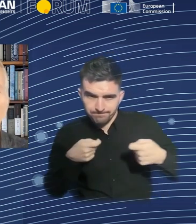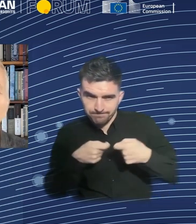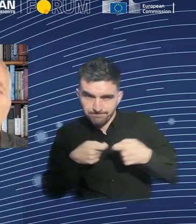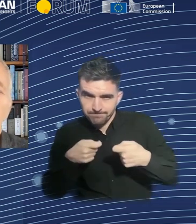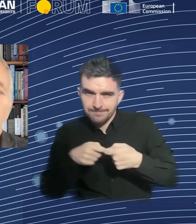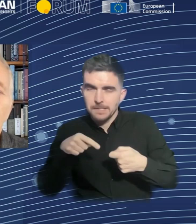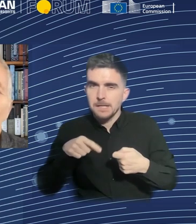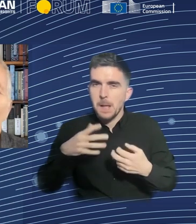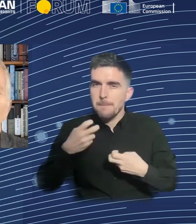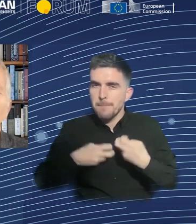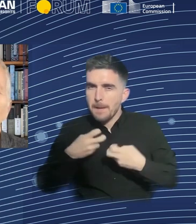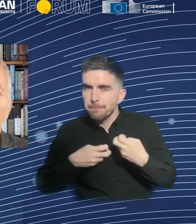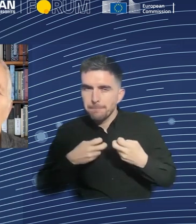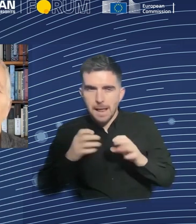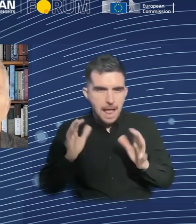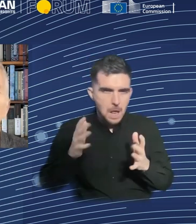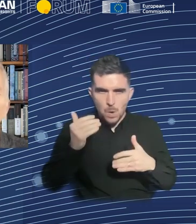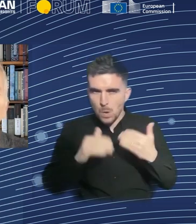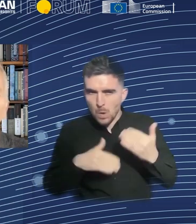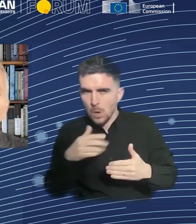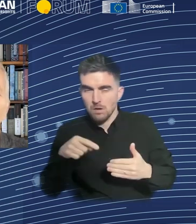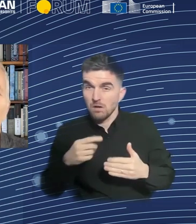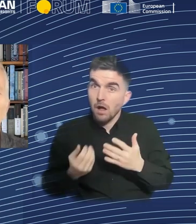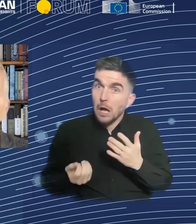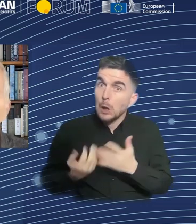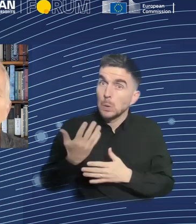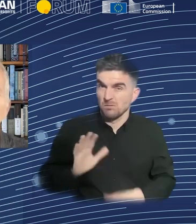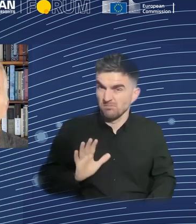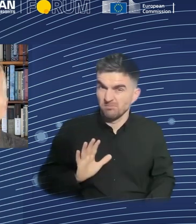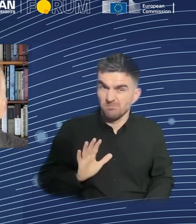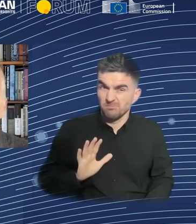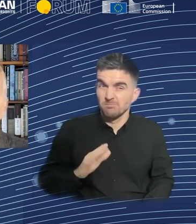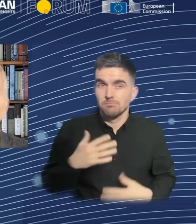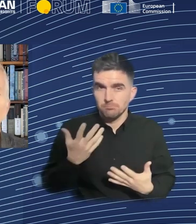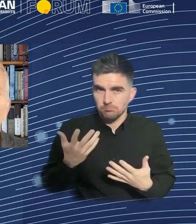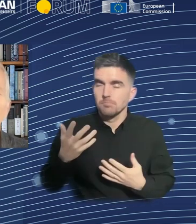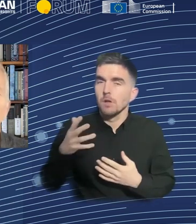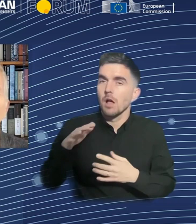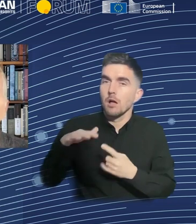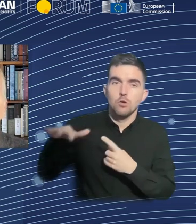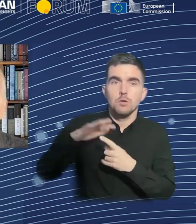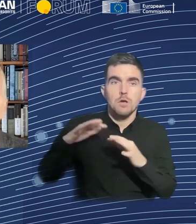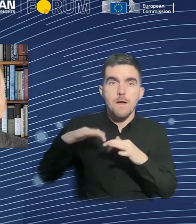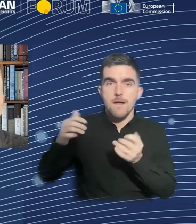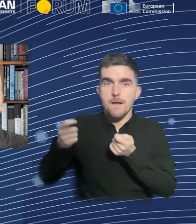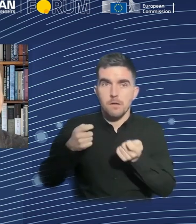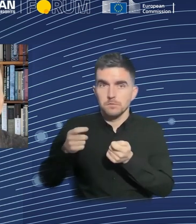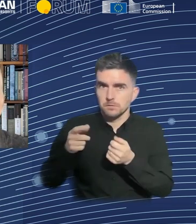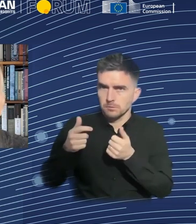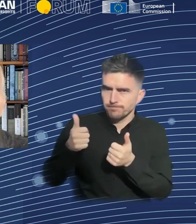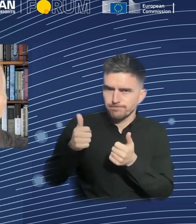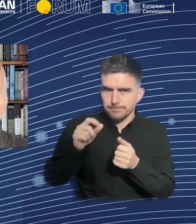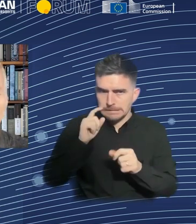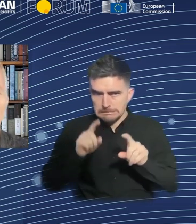Corporations and financial markets are nominally under human control, but they're resistant to that control in pursuit of their ill-considered master